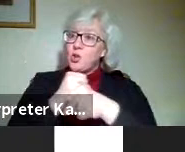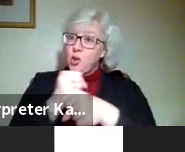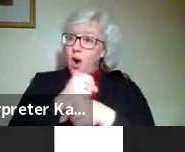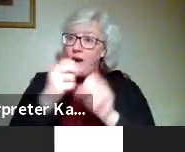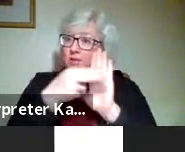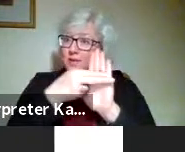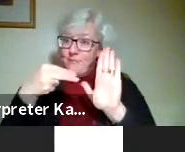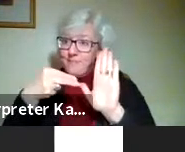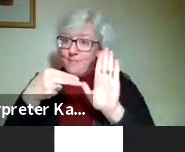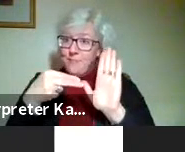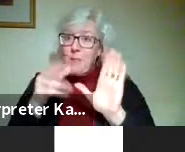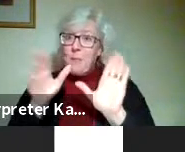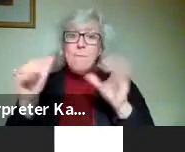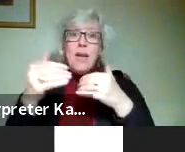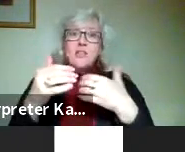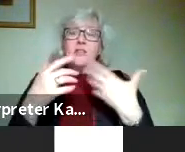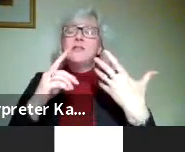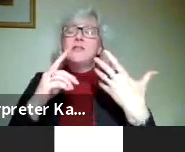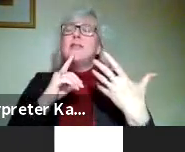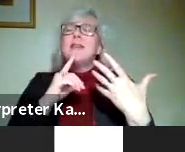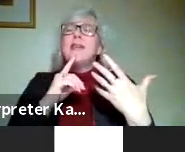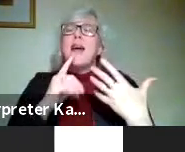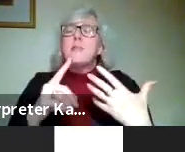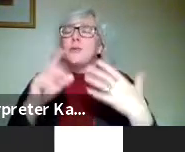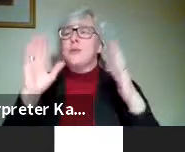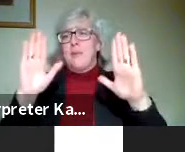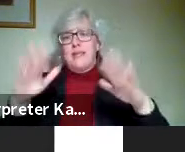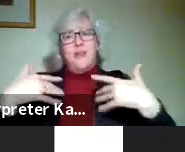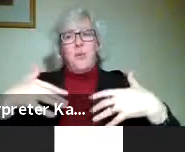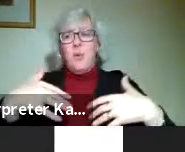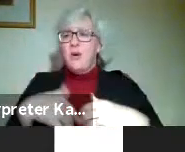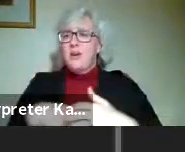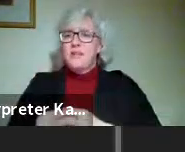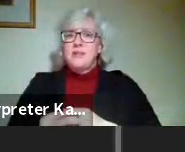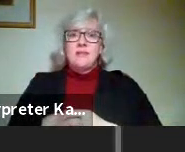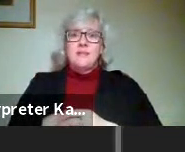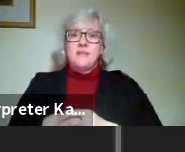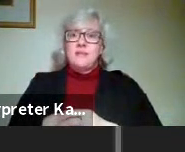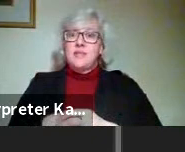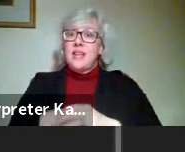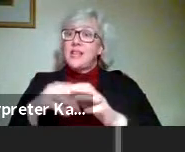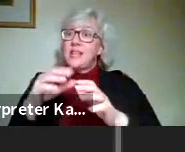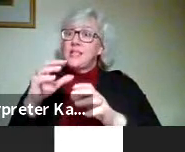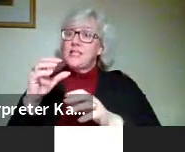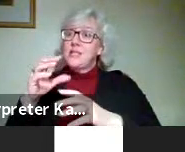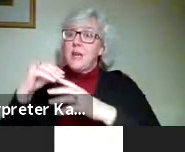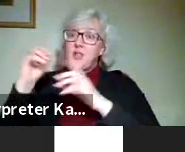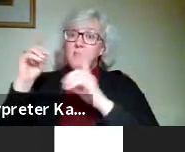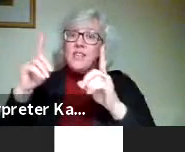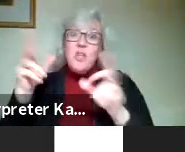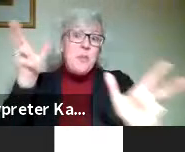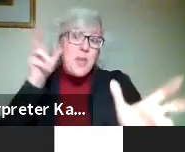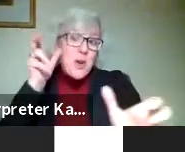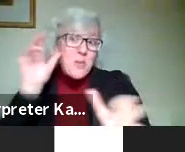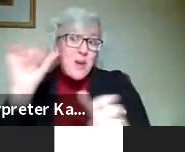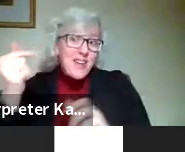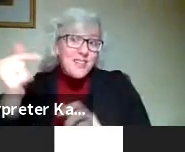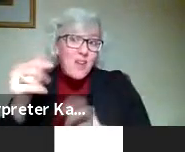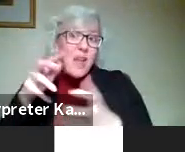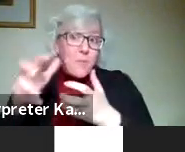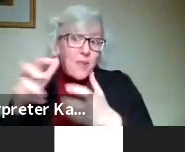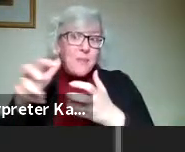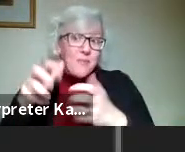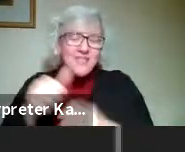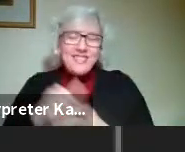It is absolutely amazing. And for special effects, you might even hear my dogs barking in the background.